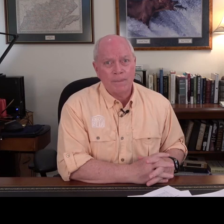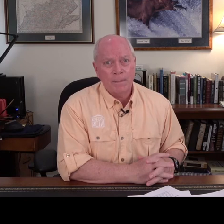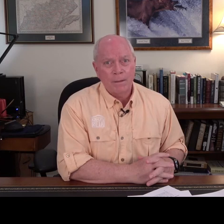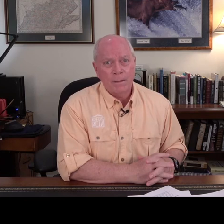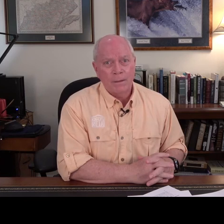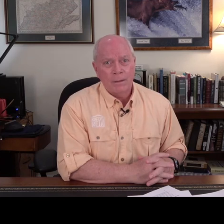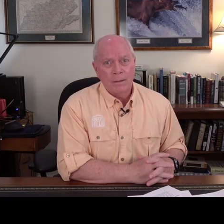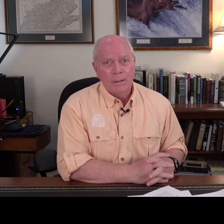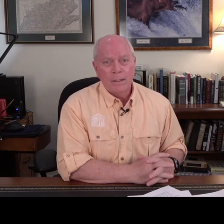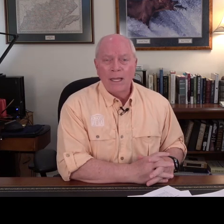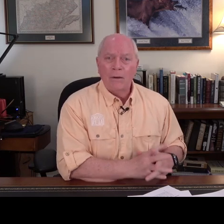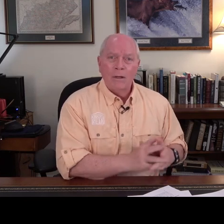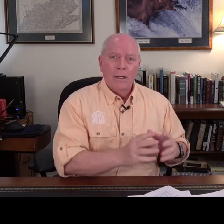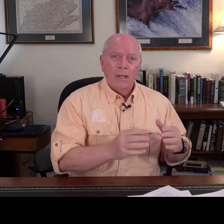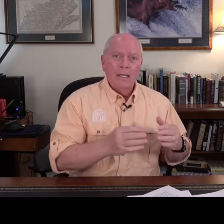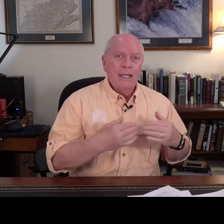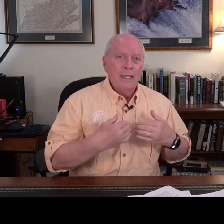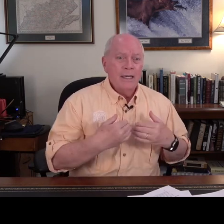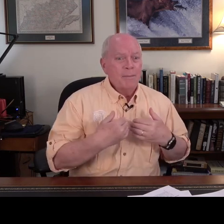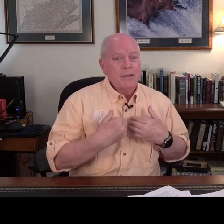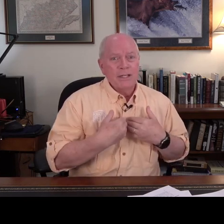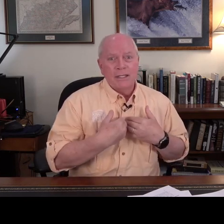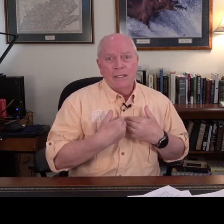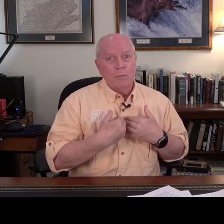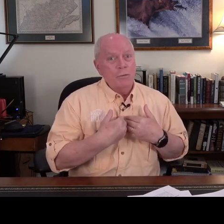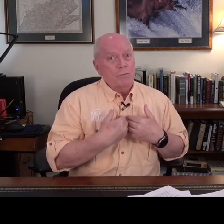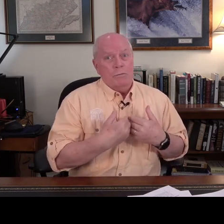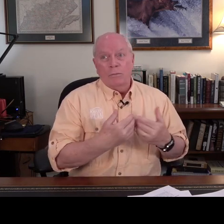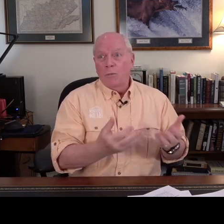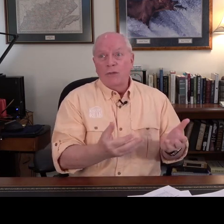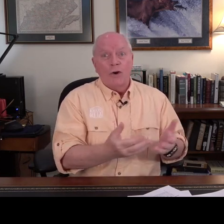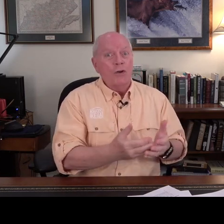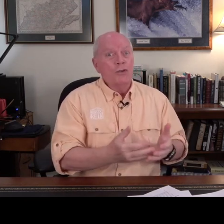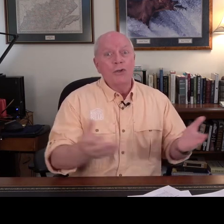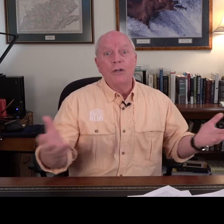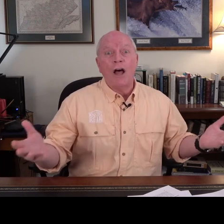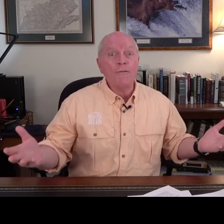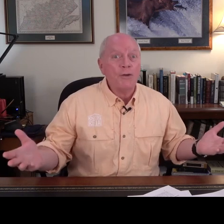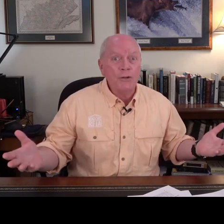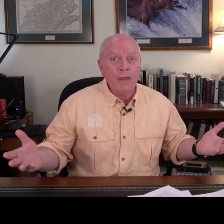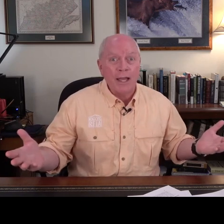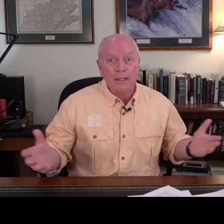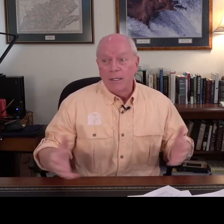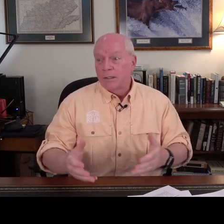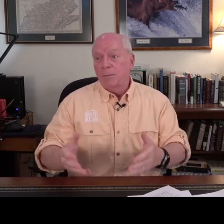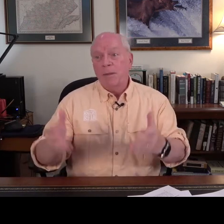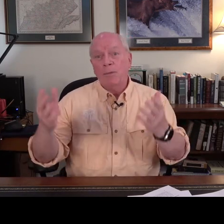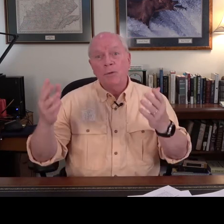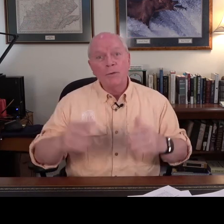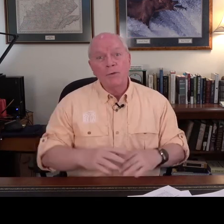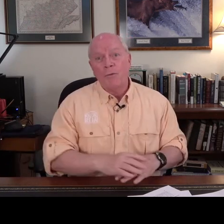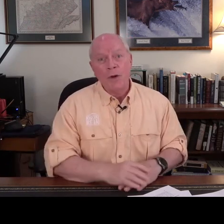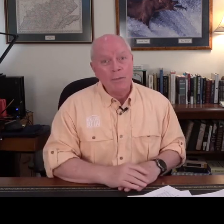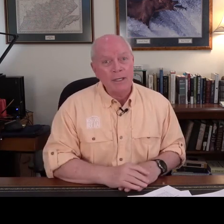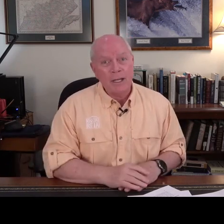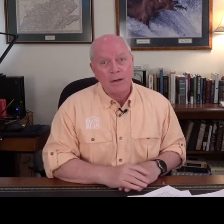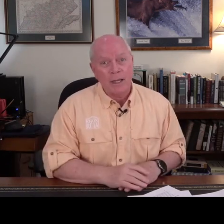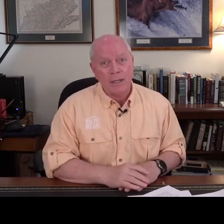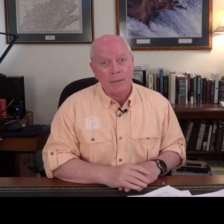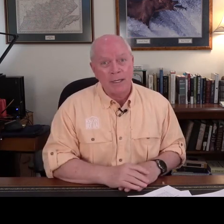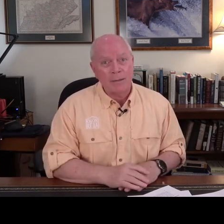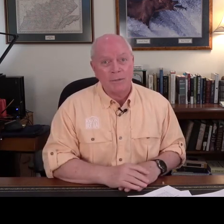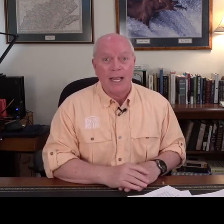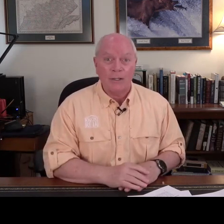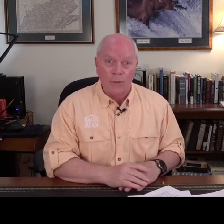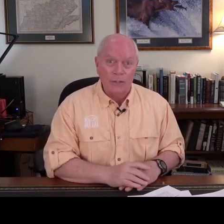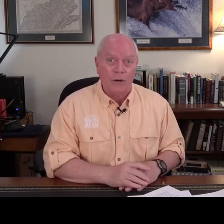now again i'm not saying that ritz carlton couldn't offer to do that the people who own those 40 million dollar